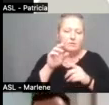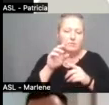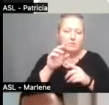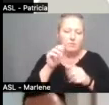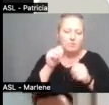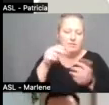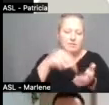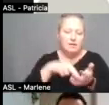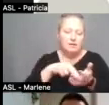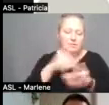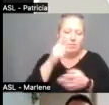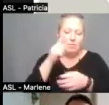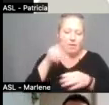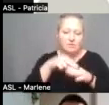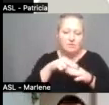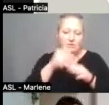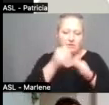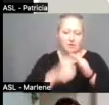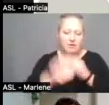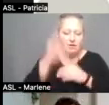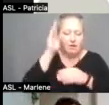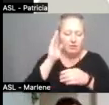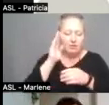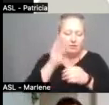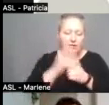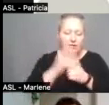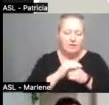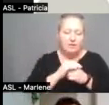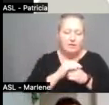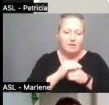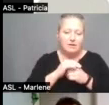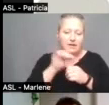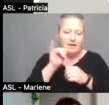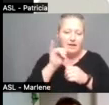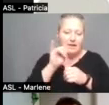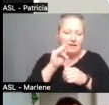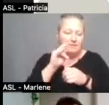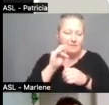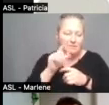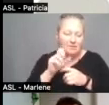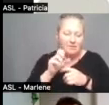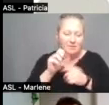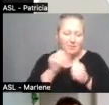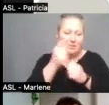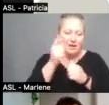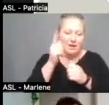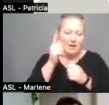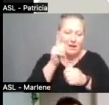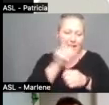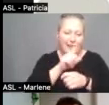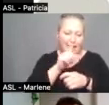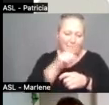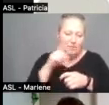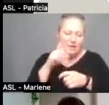which it stands, one nation under God, indivisible, with liberty and justice